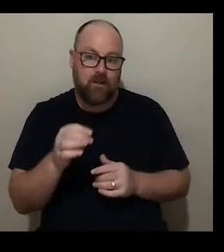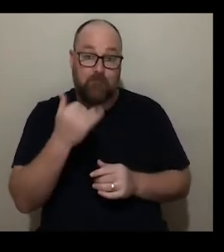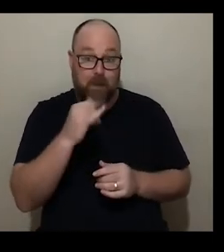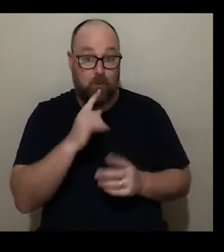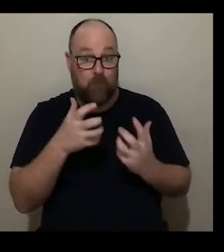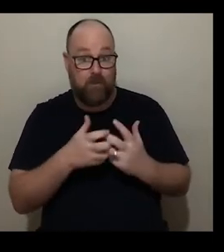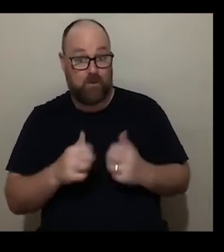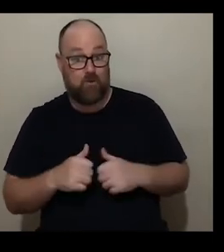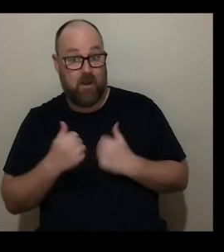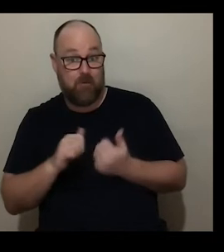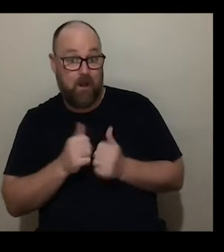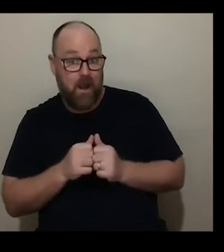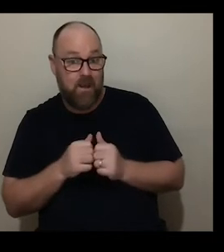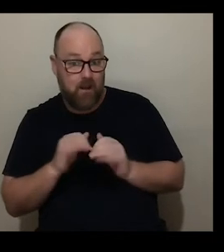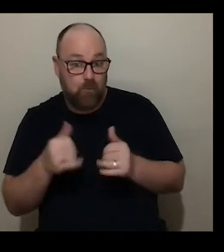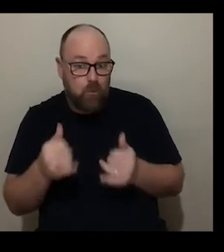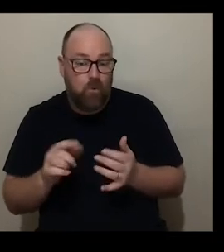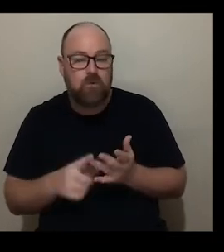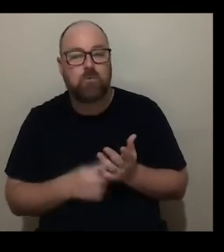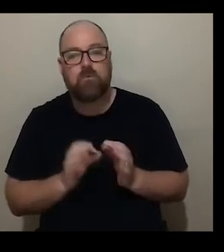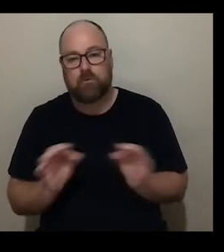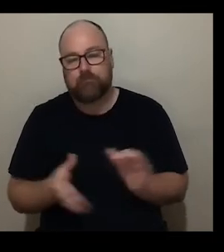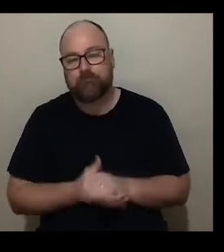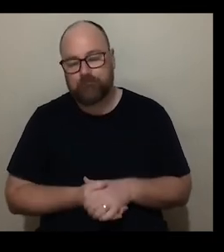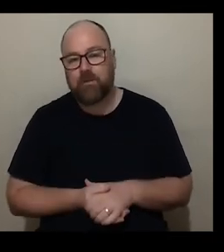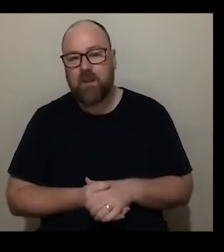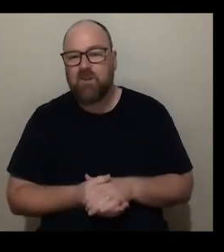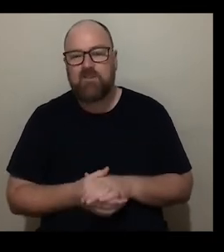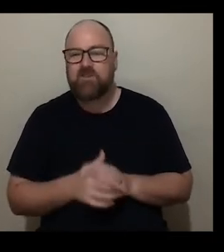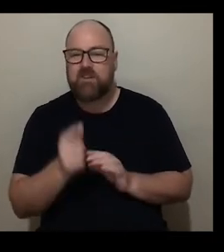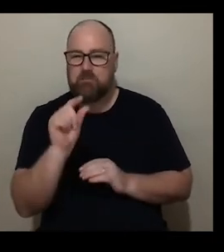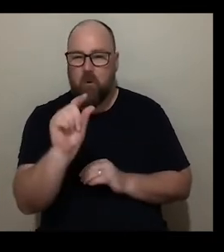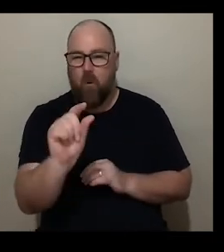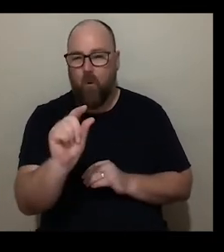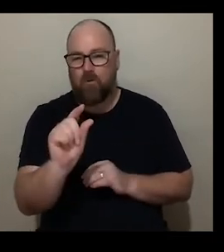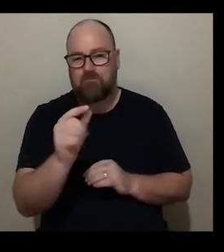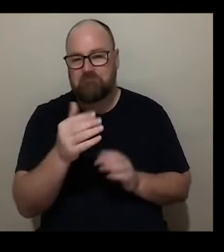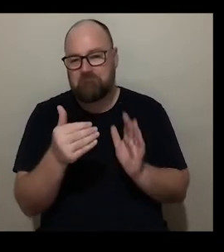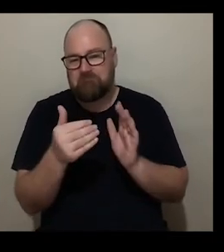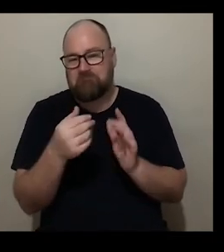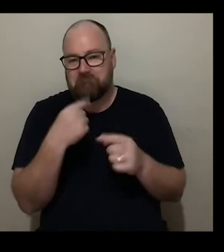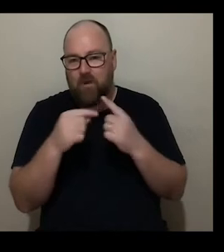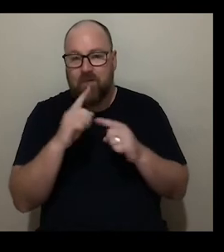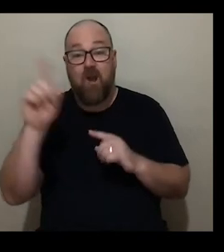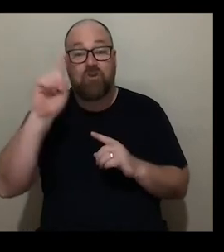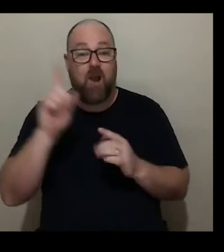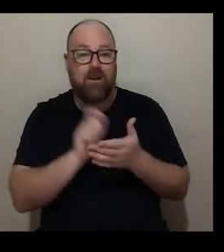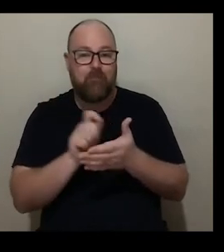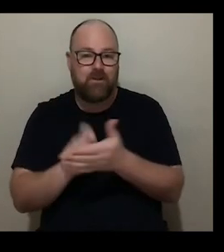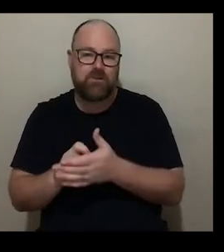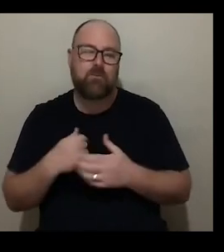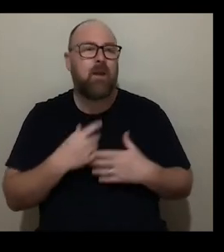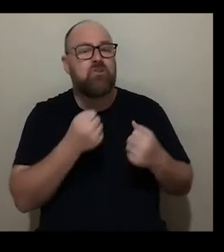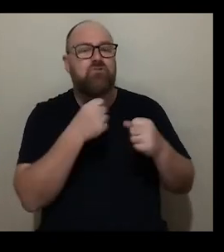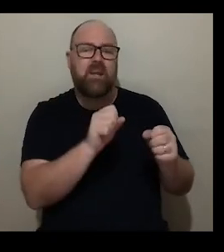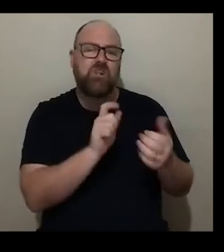not fit into the opportunities the partner awards provide this year so that's just a snippet of our kind of current commissions we also do things like strategic